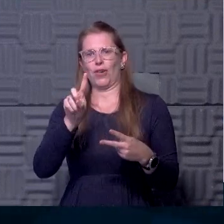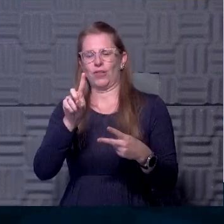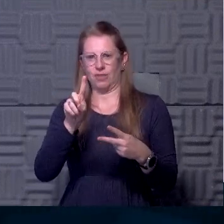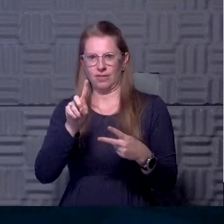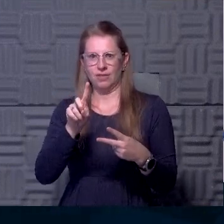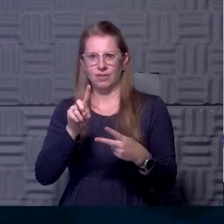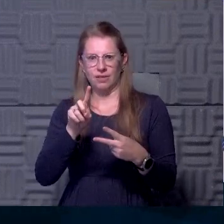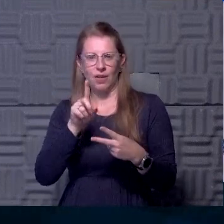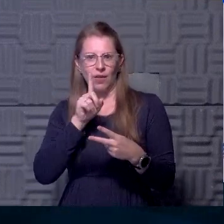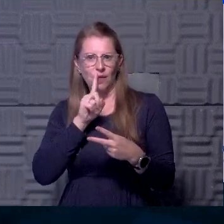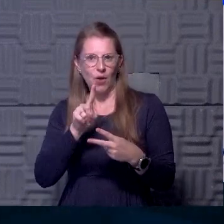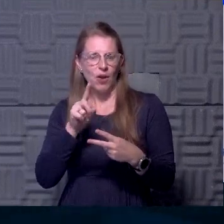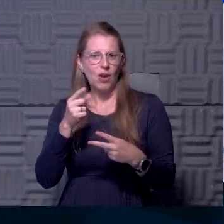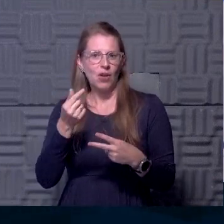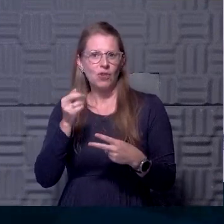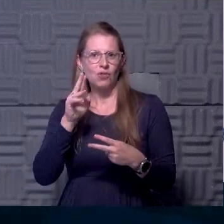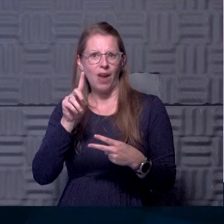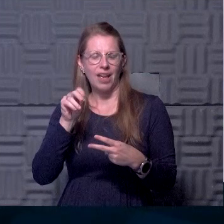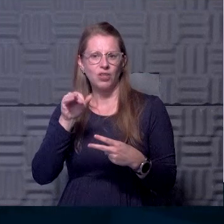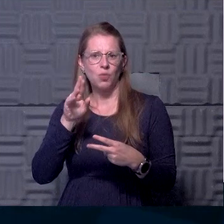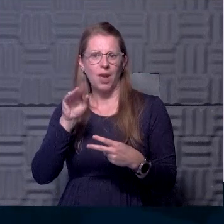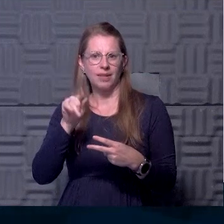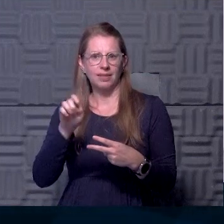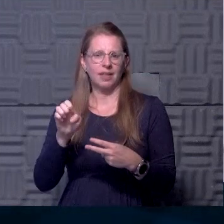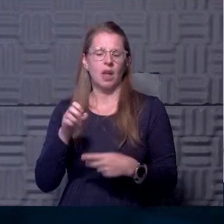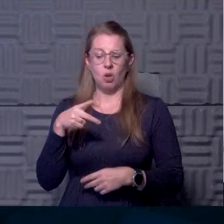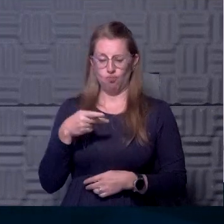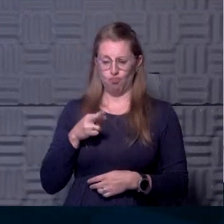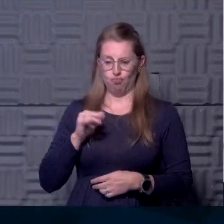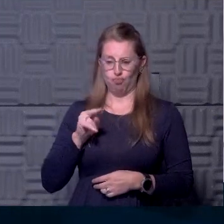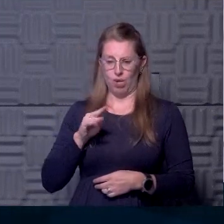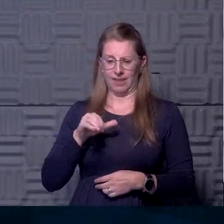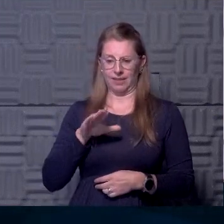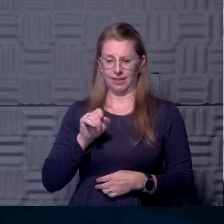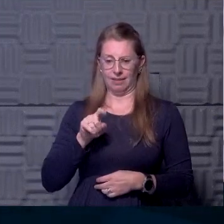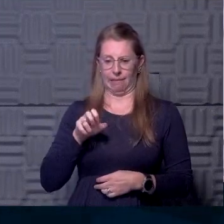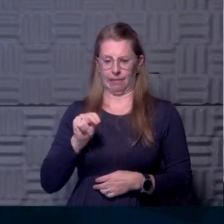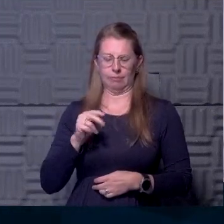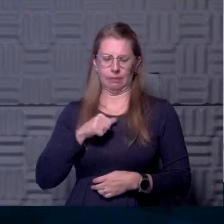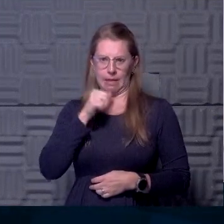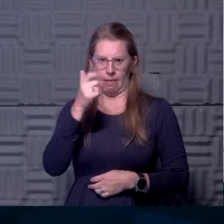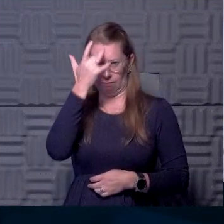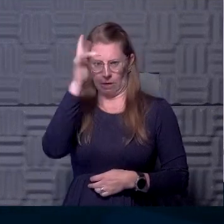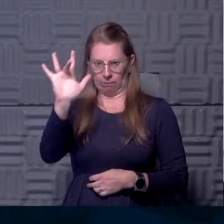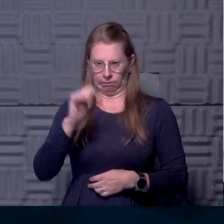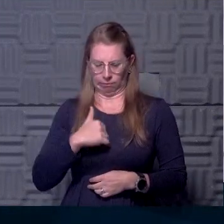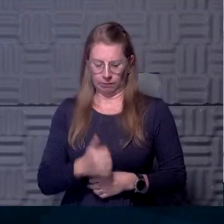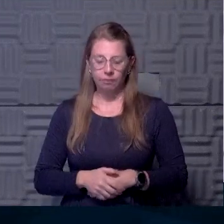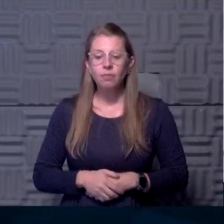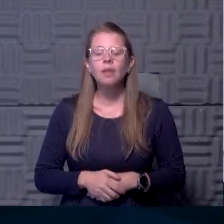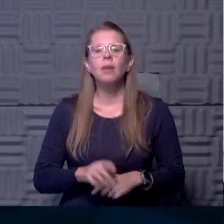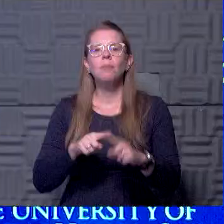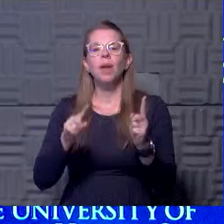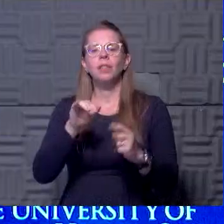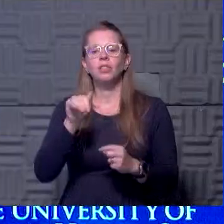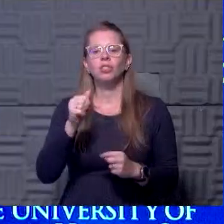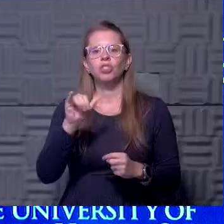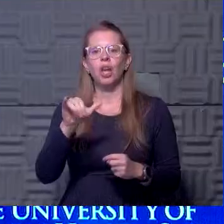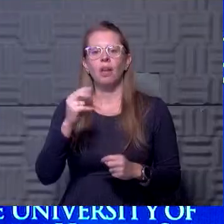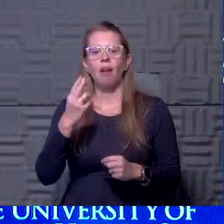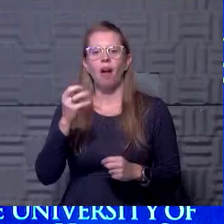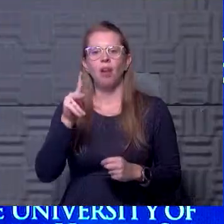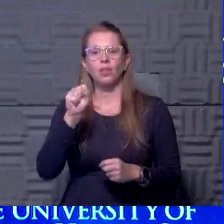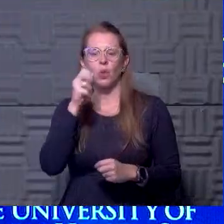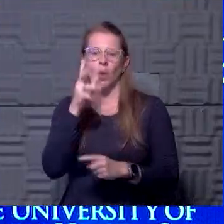those right now. My wife went to Princeton. I was nowhere near that smart. And, um, I suspect though that, uh, the Jayhawks would beat them